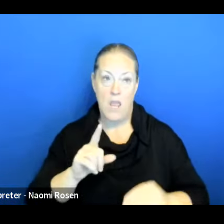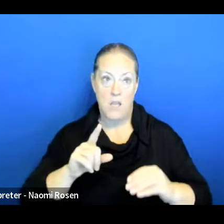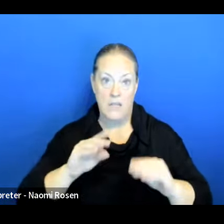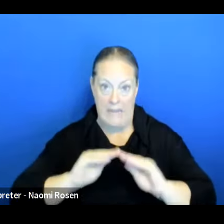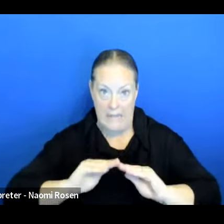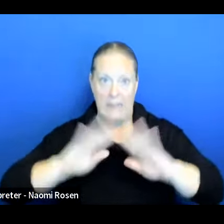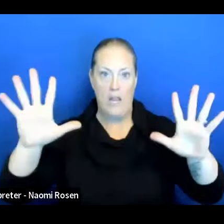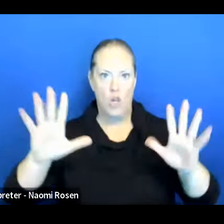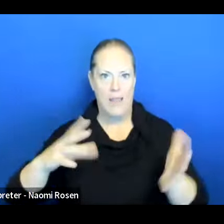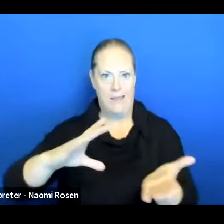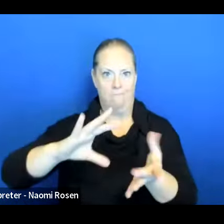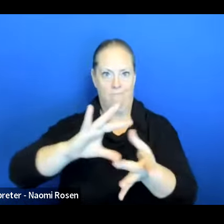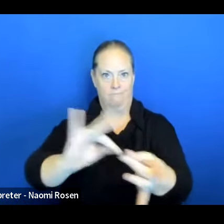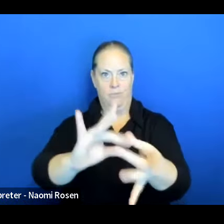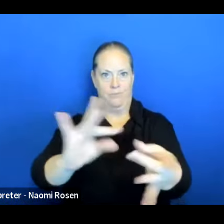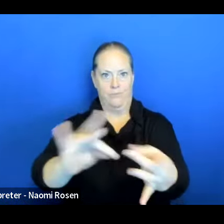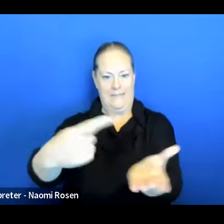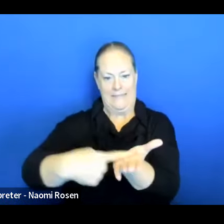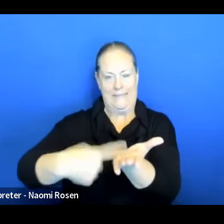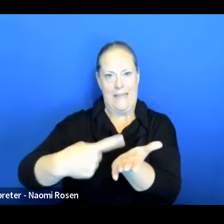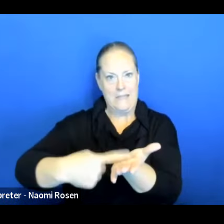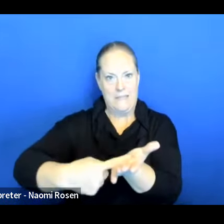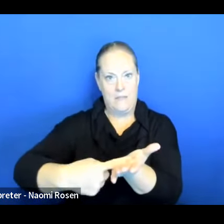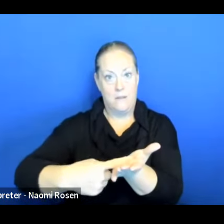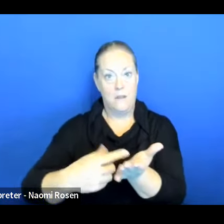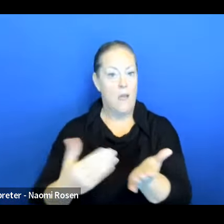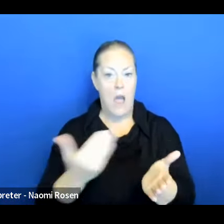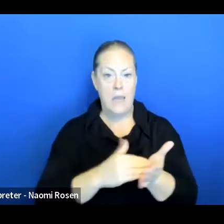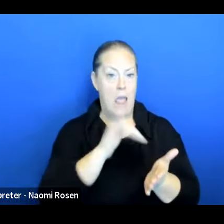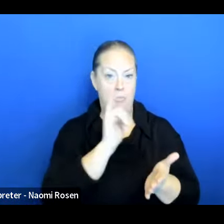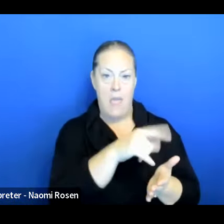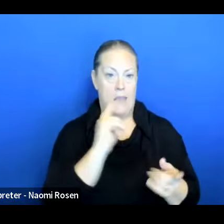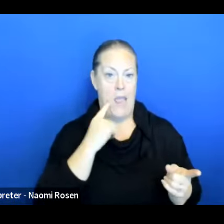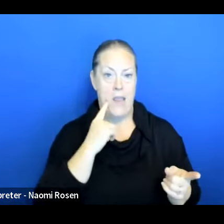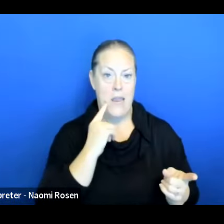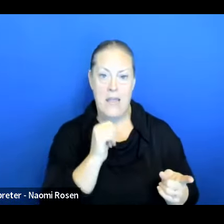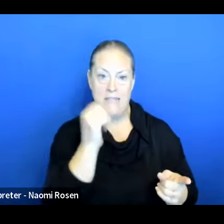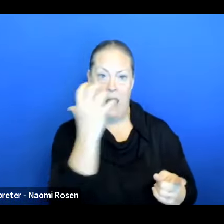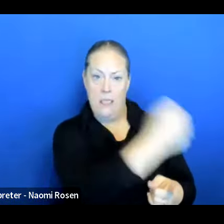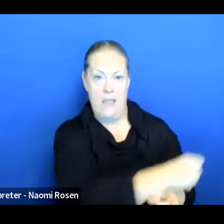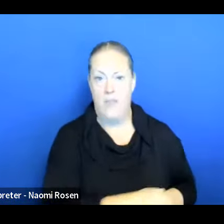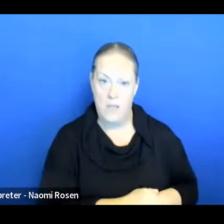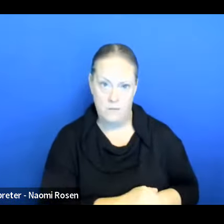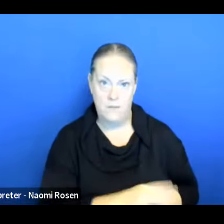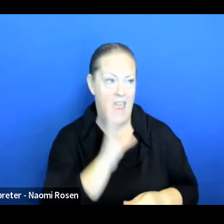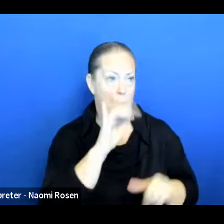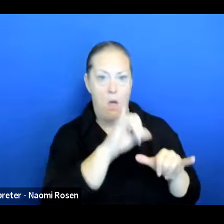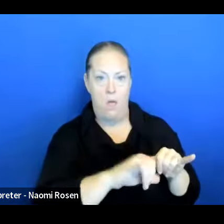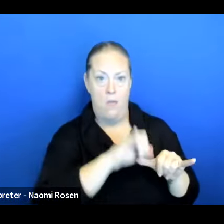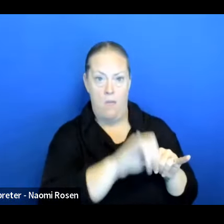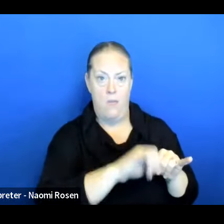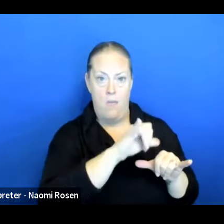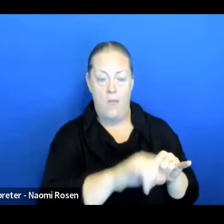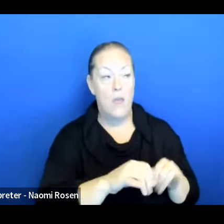mentioned as often. Again, the Kit Kat is going to be there. You shouldn't eat it every week or every day of the week,